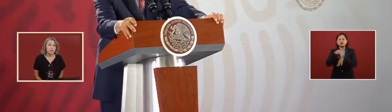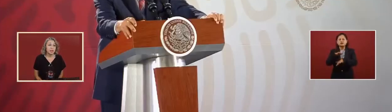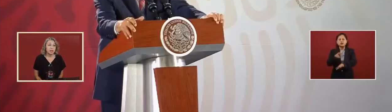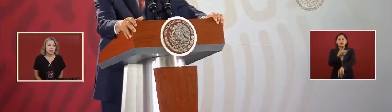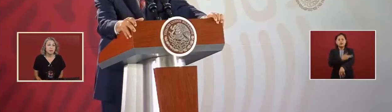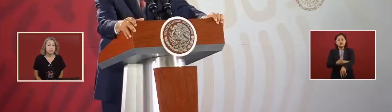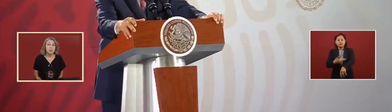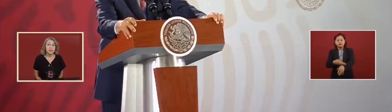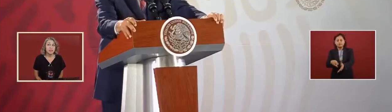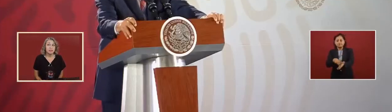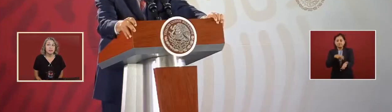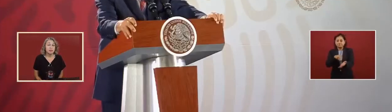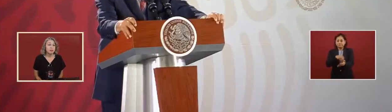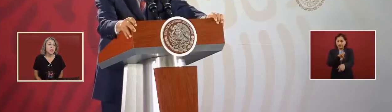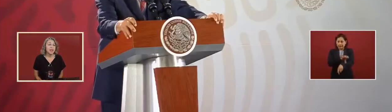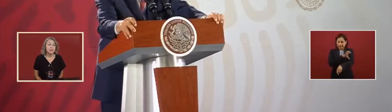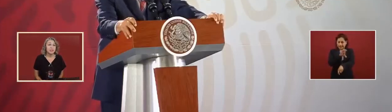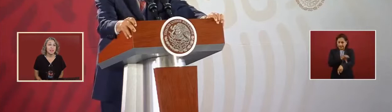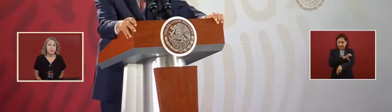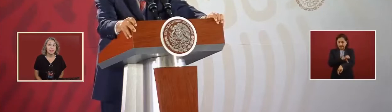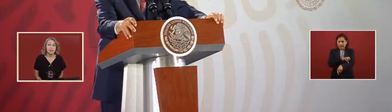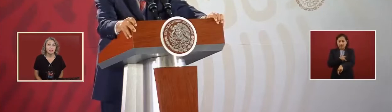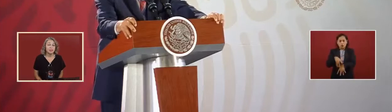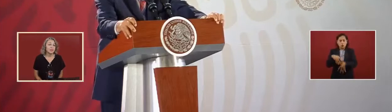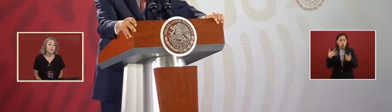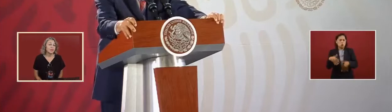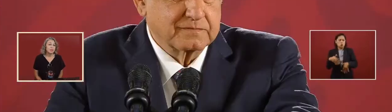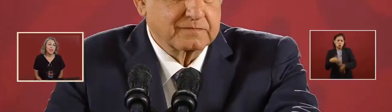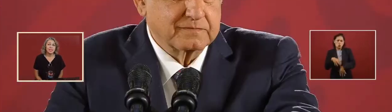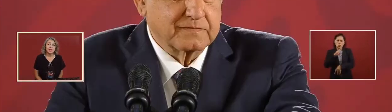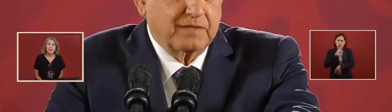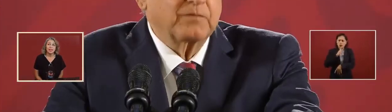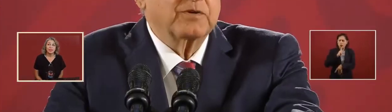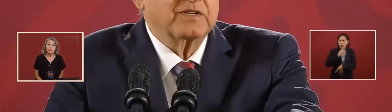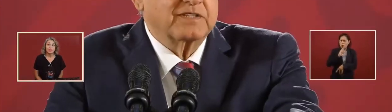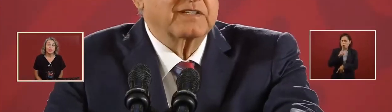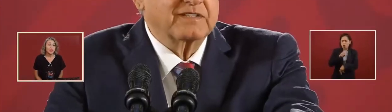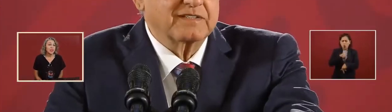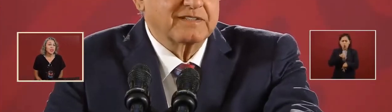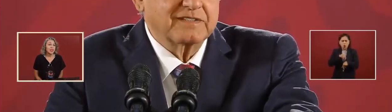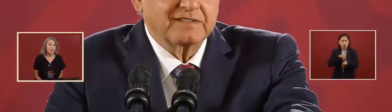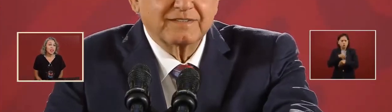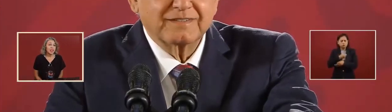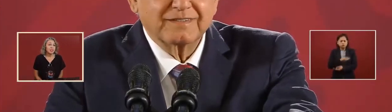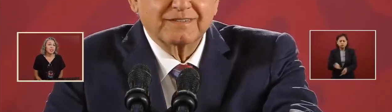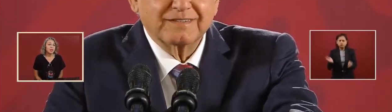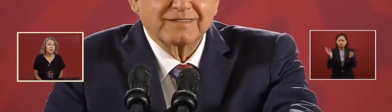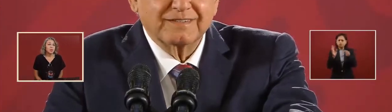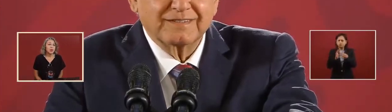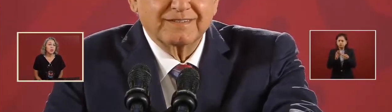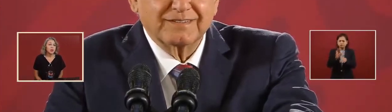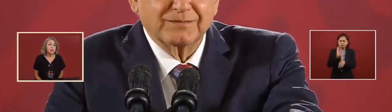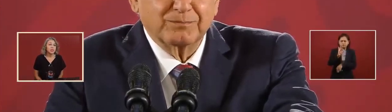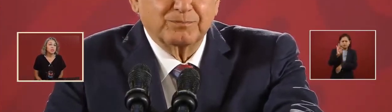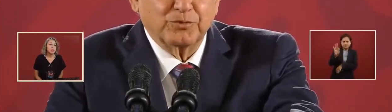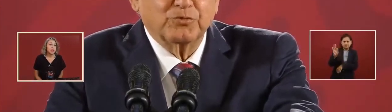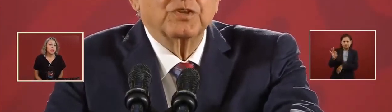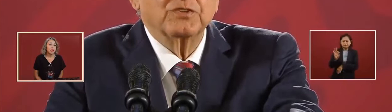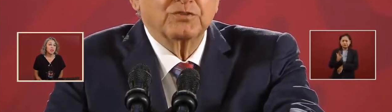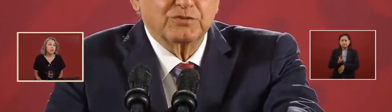panacea, panacea, that we were going to be producing